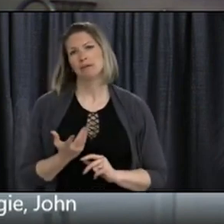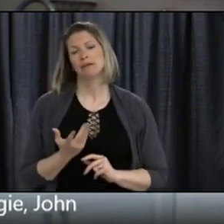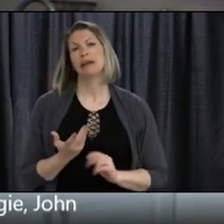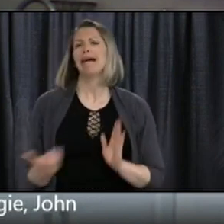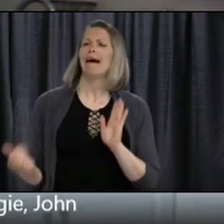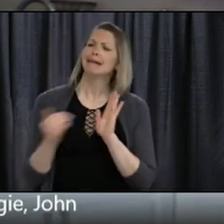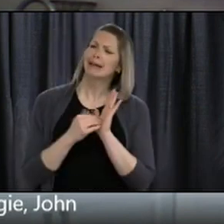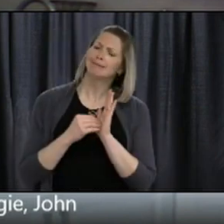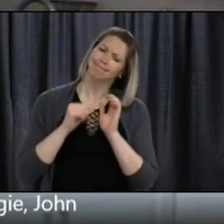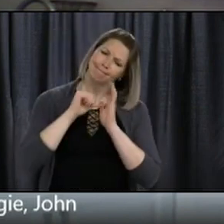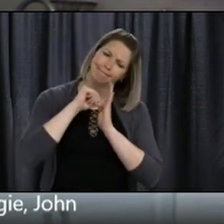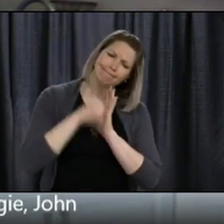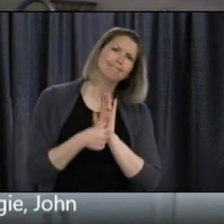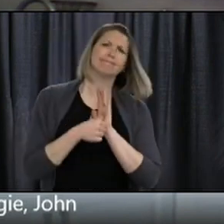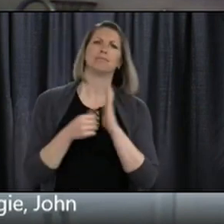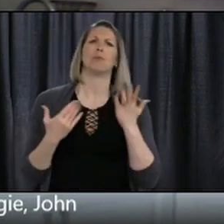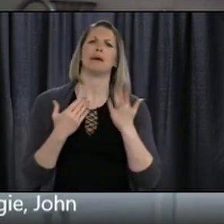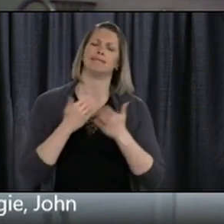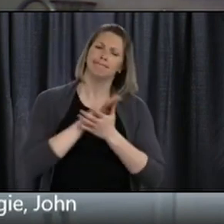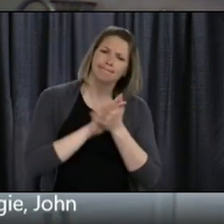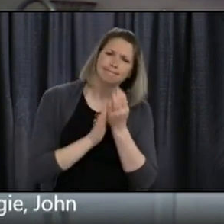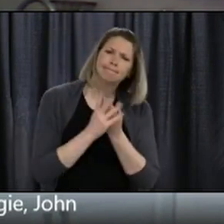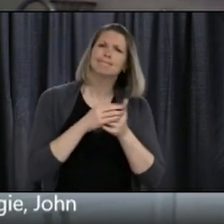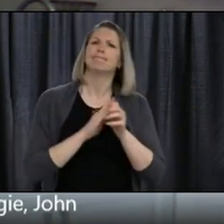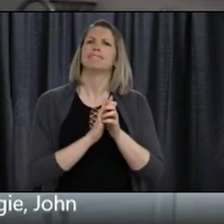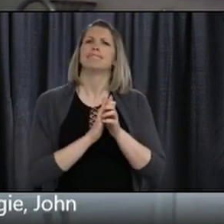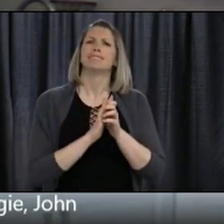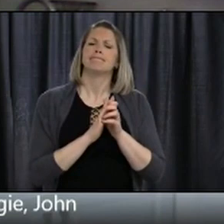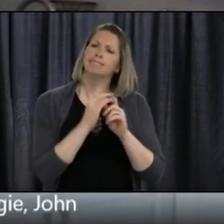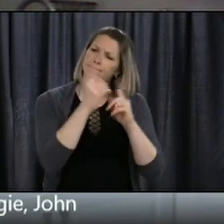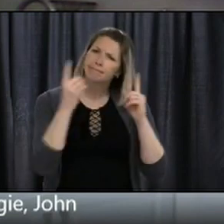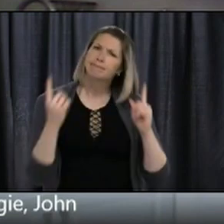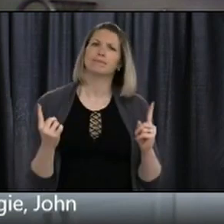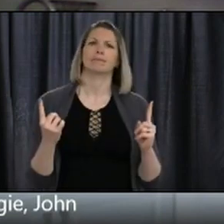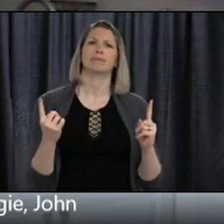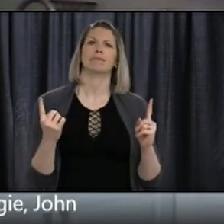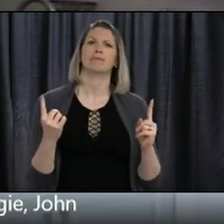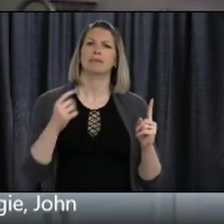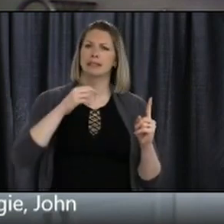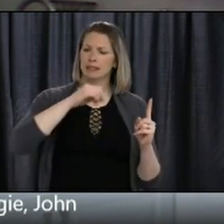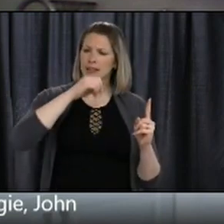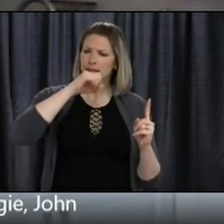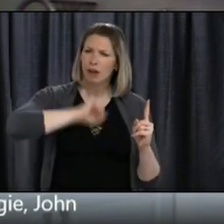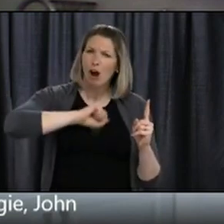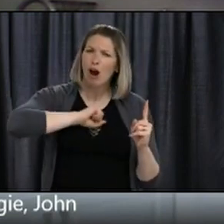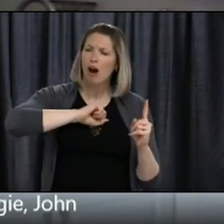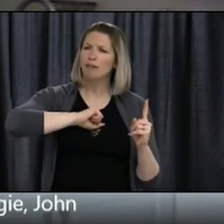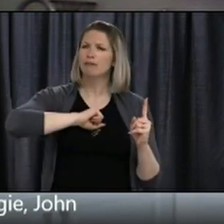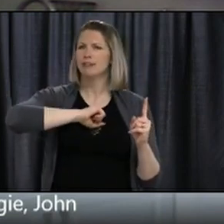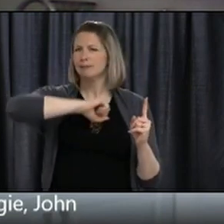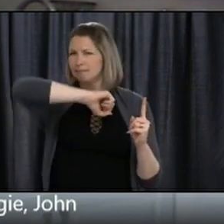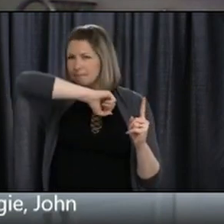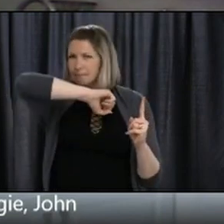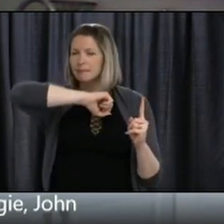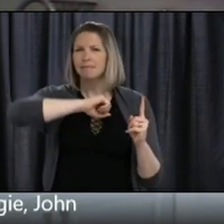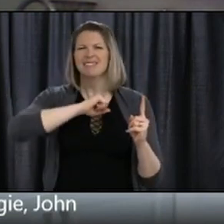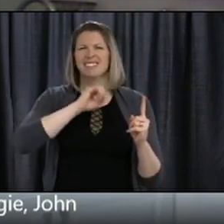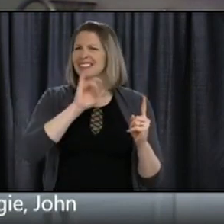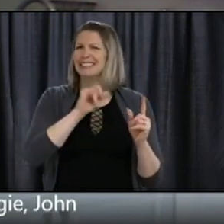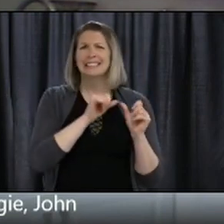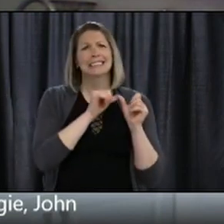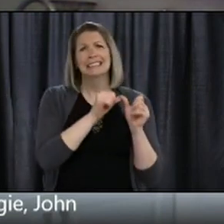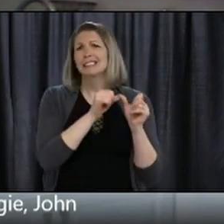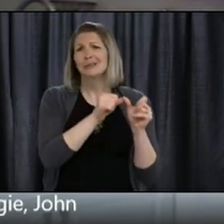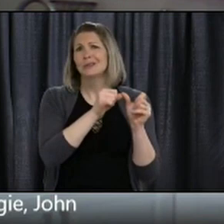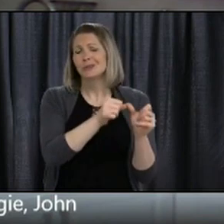-washing, good hygiene, sneezing into the crook of your elbow, these kind of things. So,